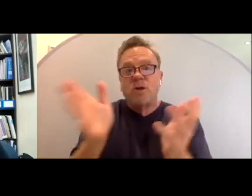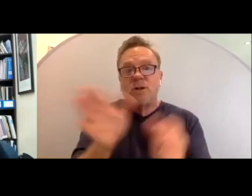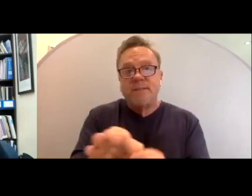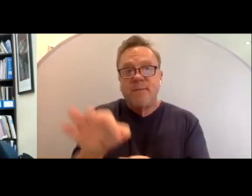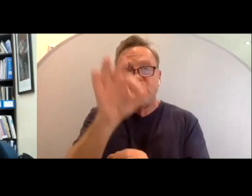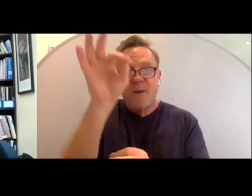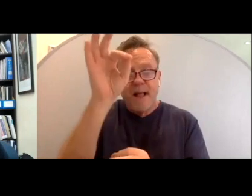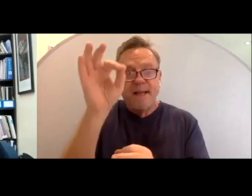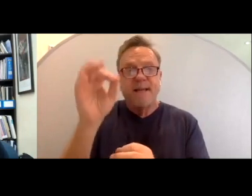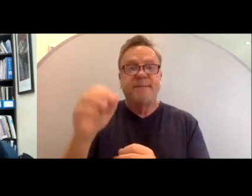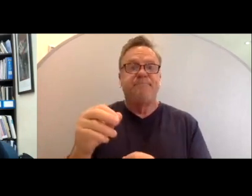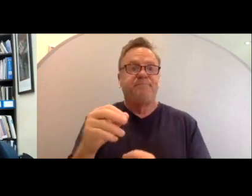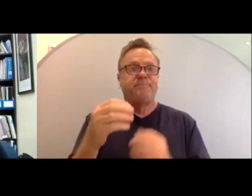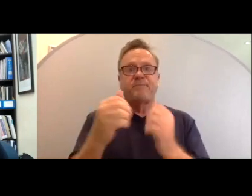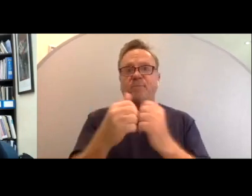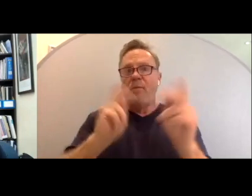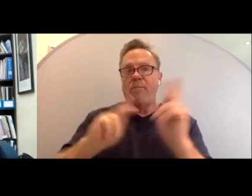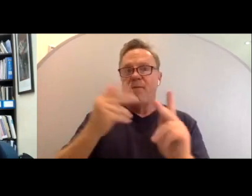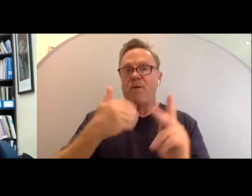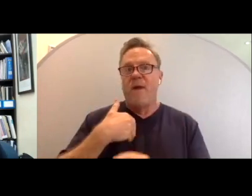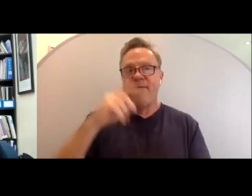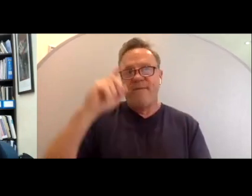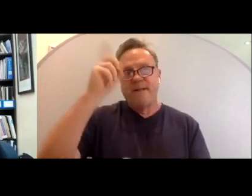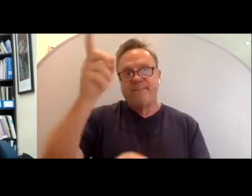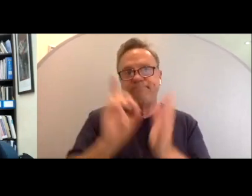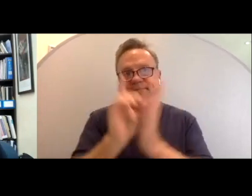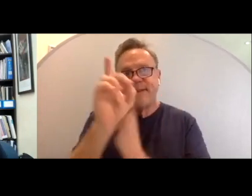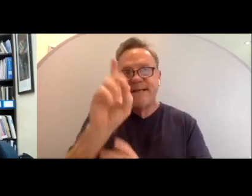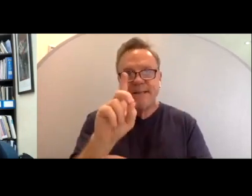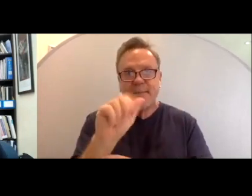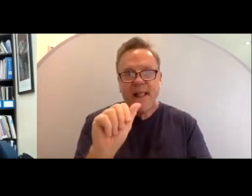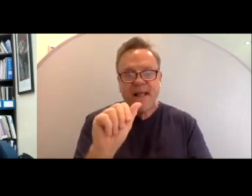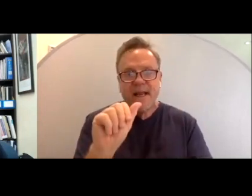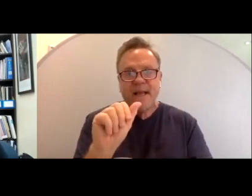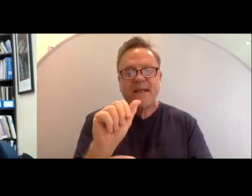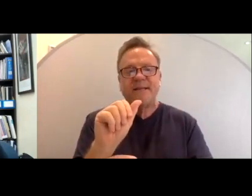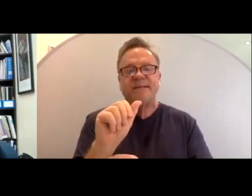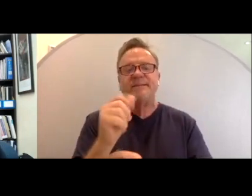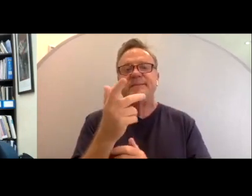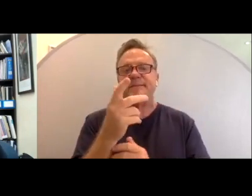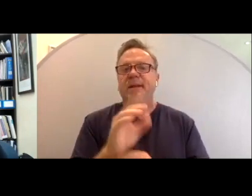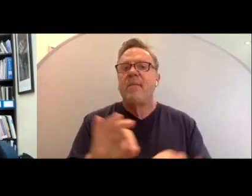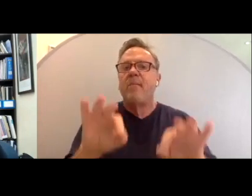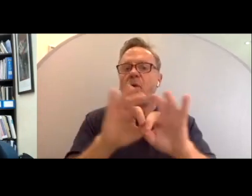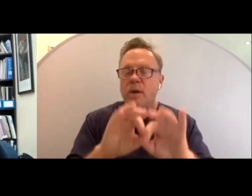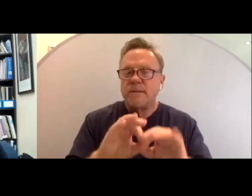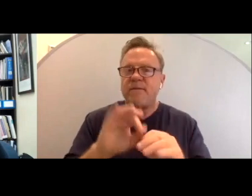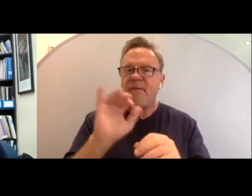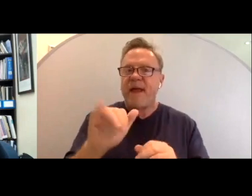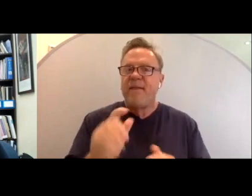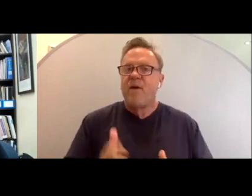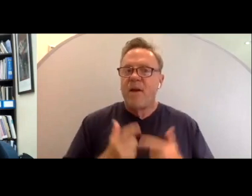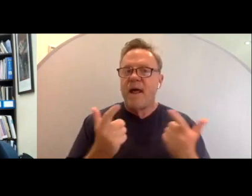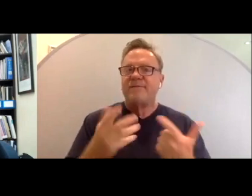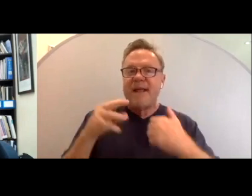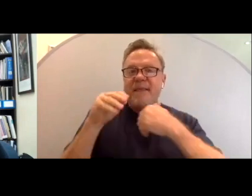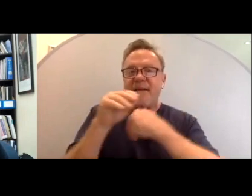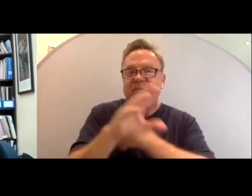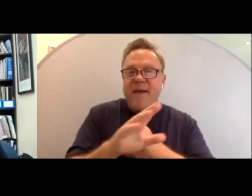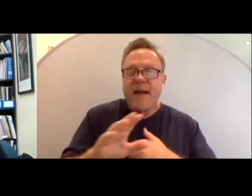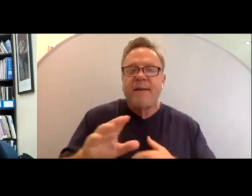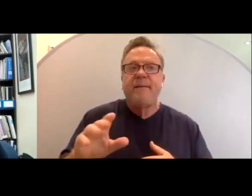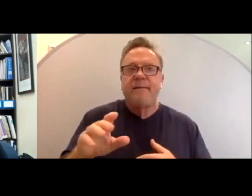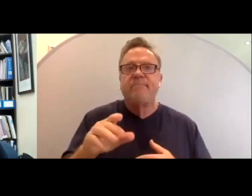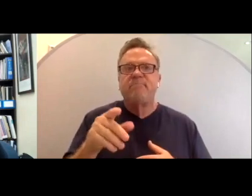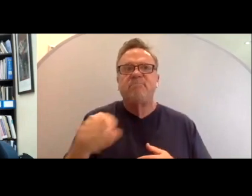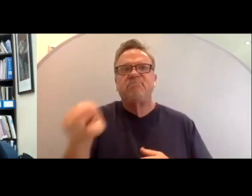with persons with intellectual and developmental disabilities, how the importance of it in their lives and the effect on their, on the effect on them